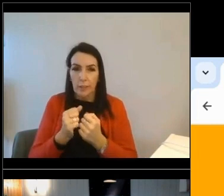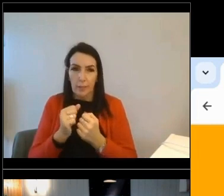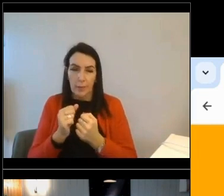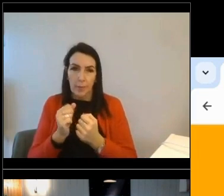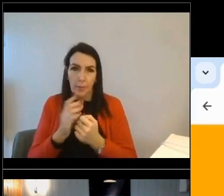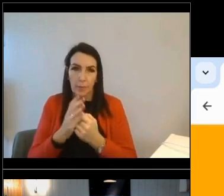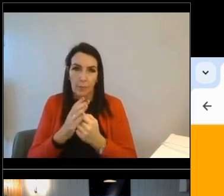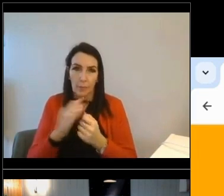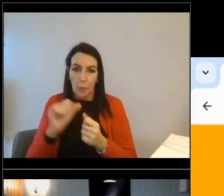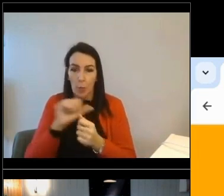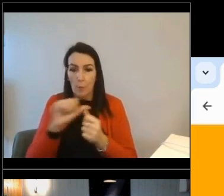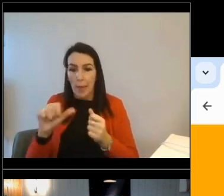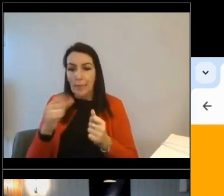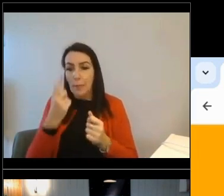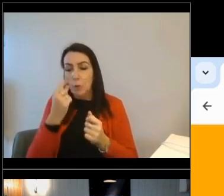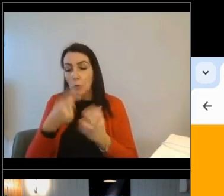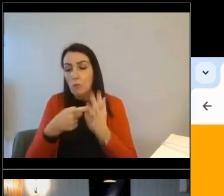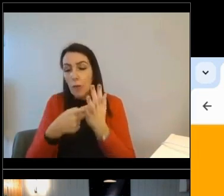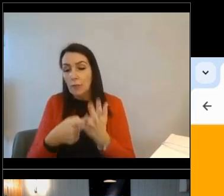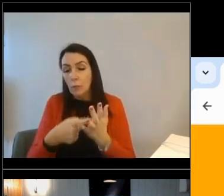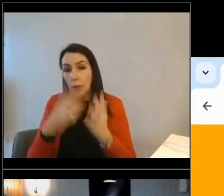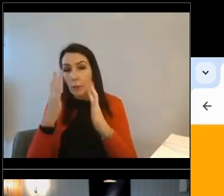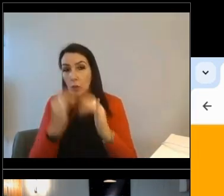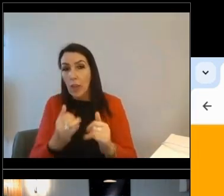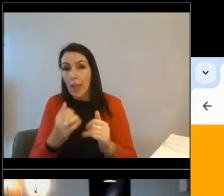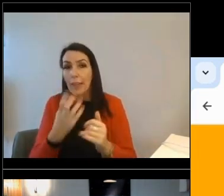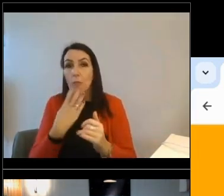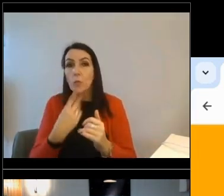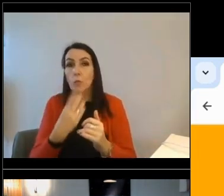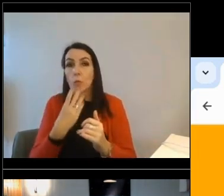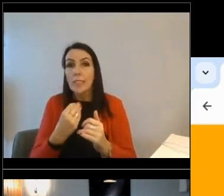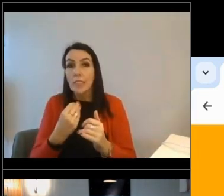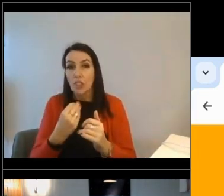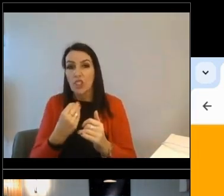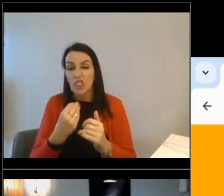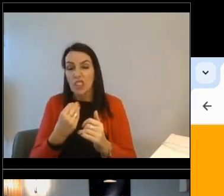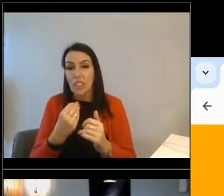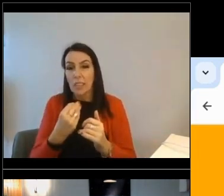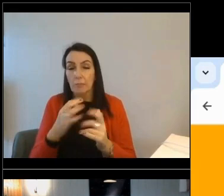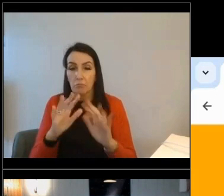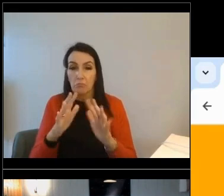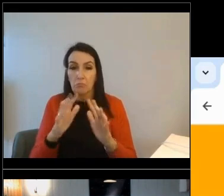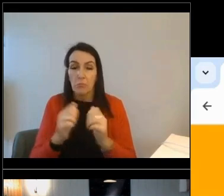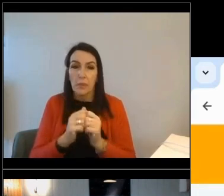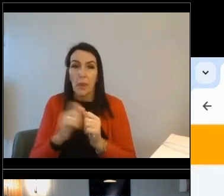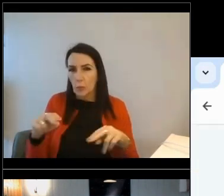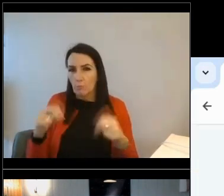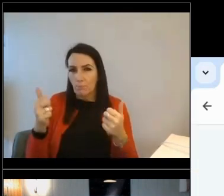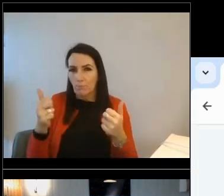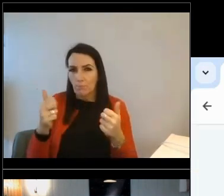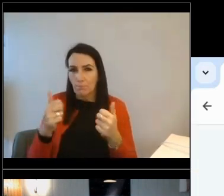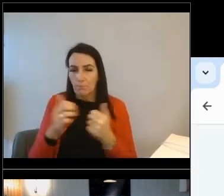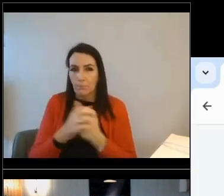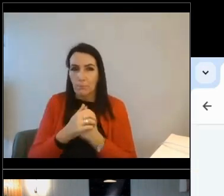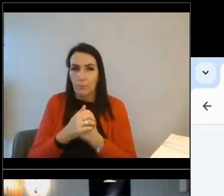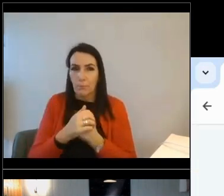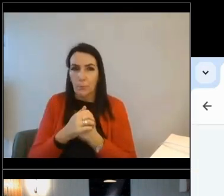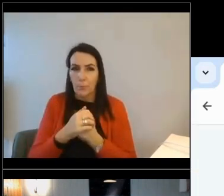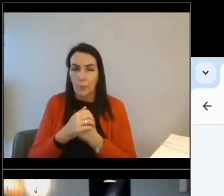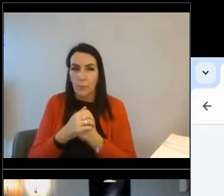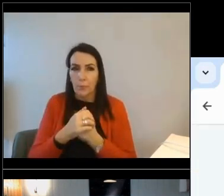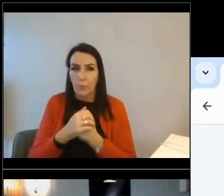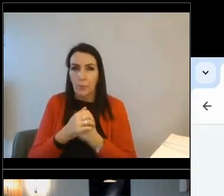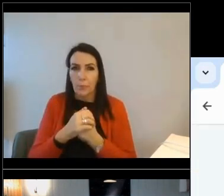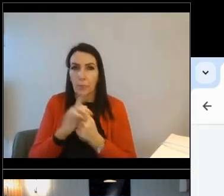the best possible recommendations, we need to check that the usage is about in the right area. If for whatever reason, it's null, then there is the